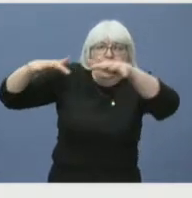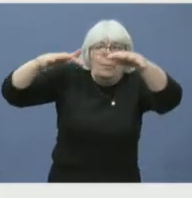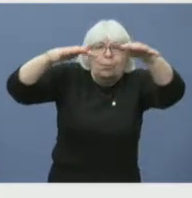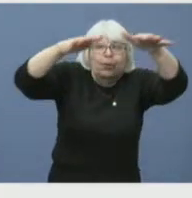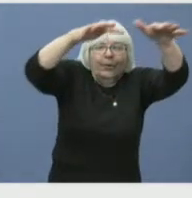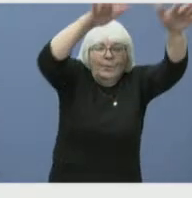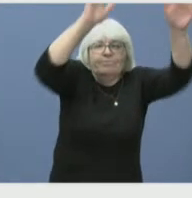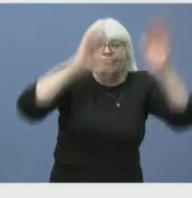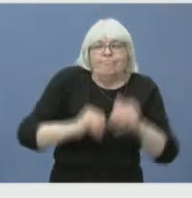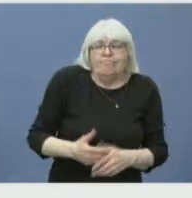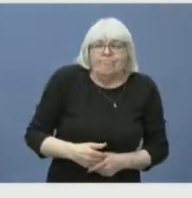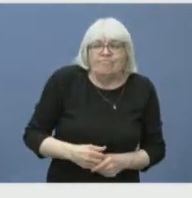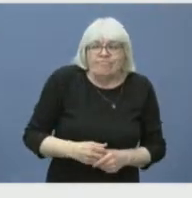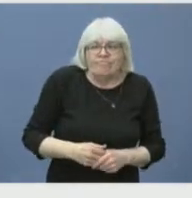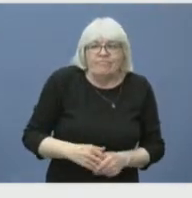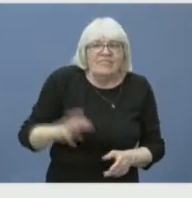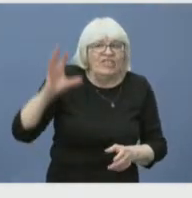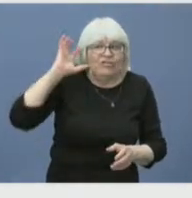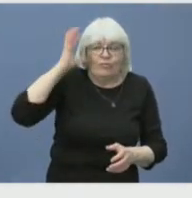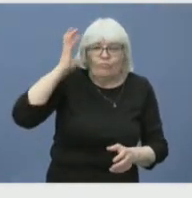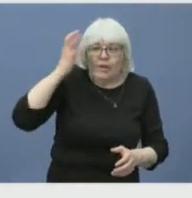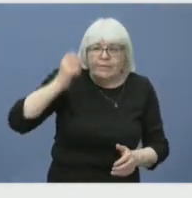Canada, Adrian Blanc. Go ahead.